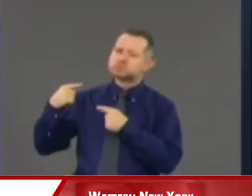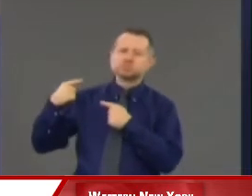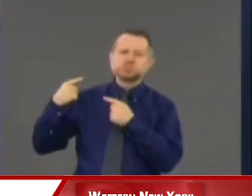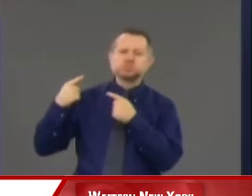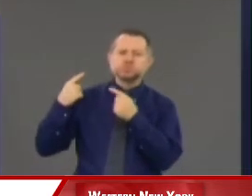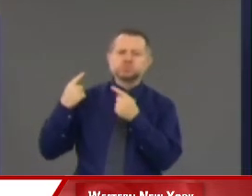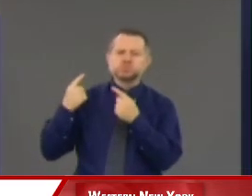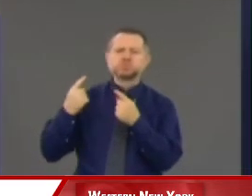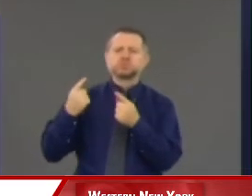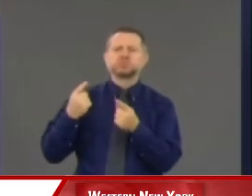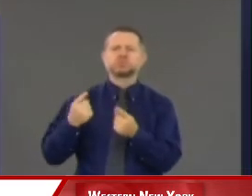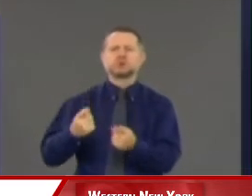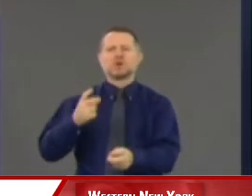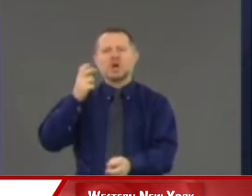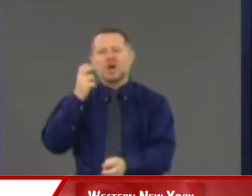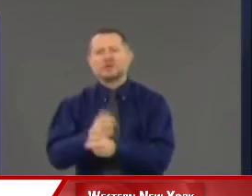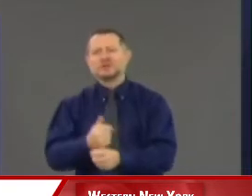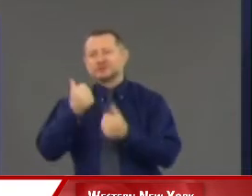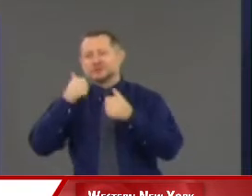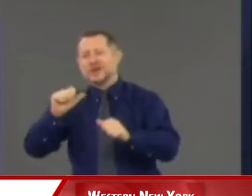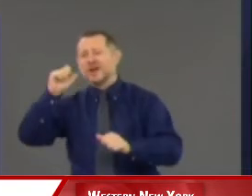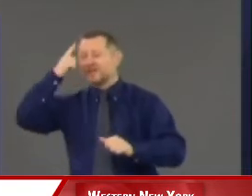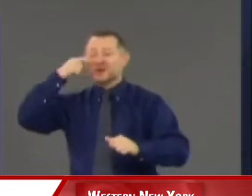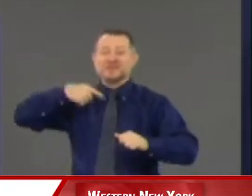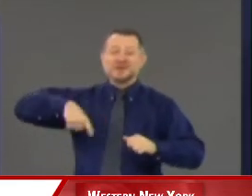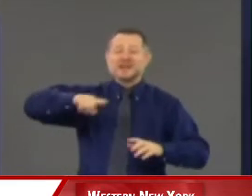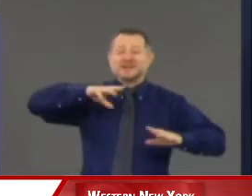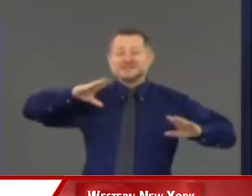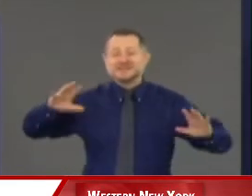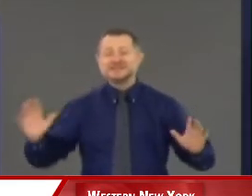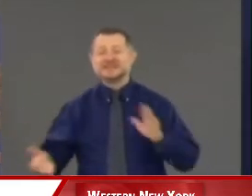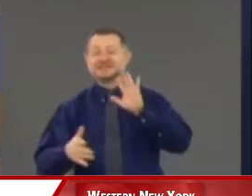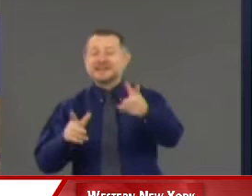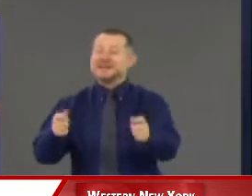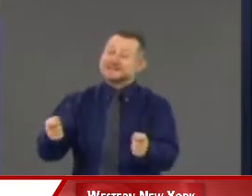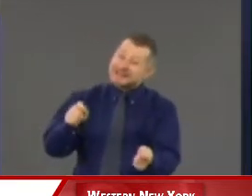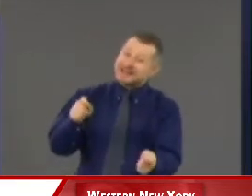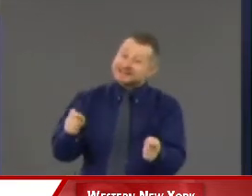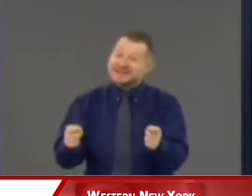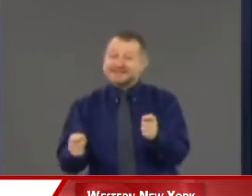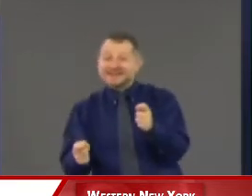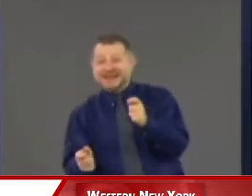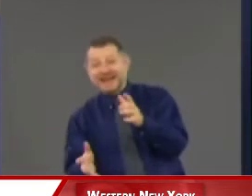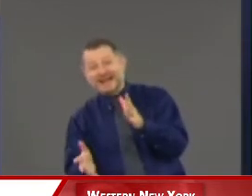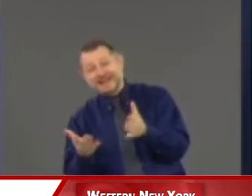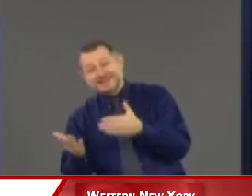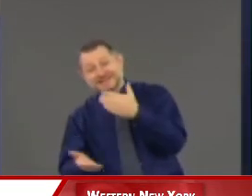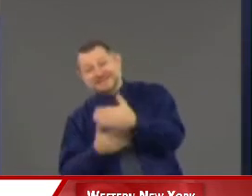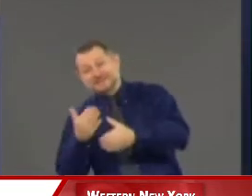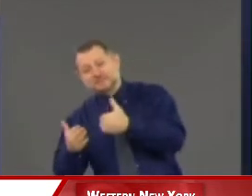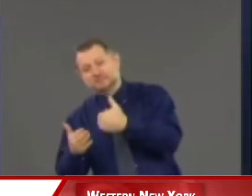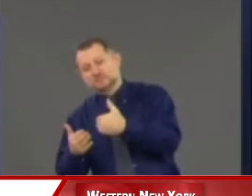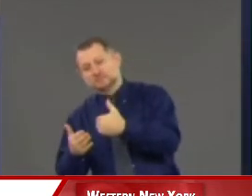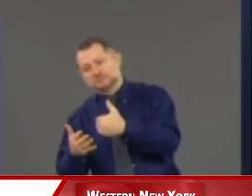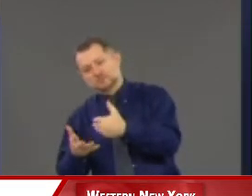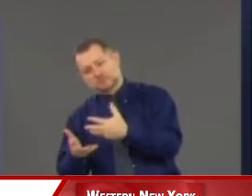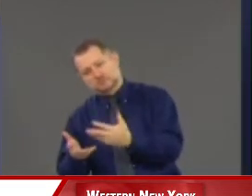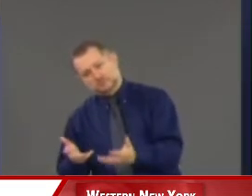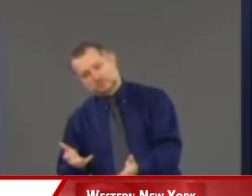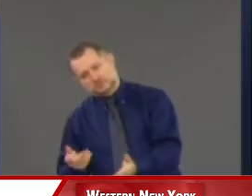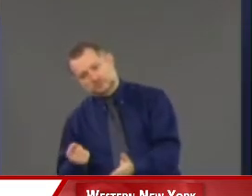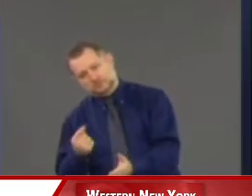political machine, that governmental machine to turn. It's like a big freighter coming down the river.